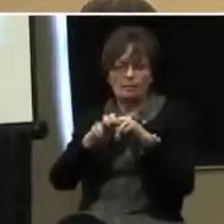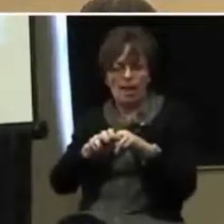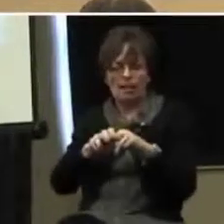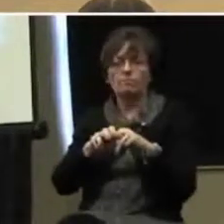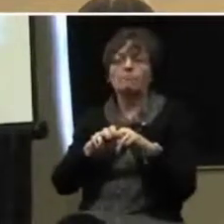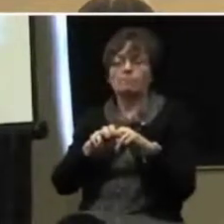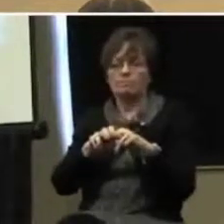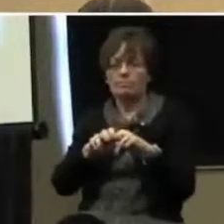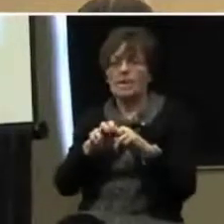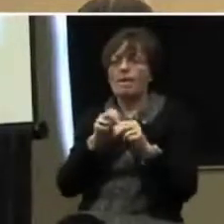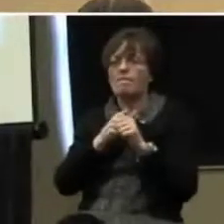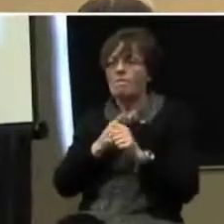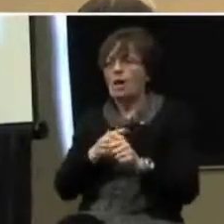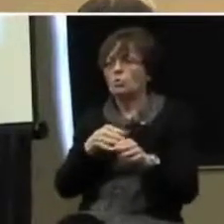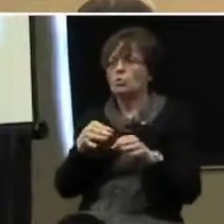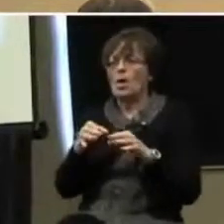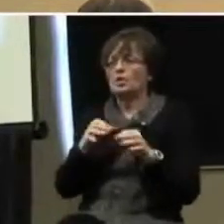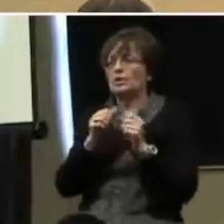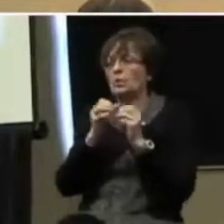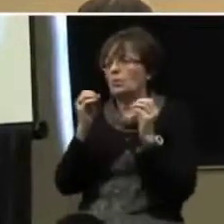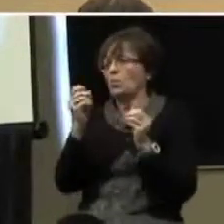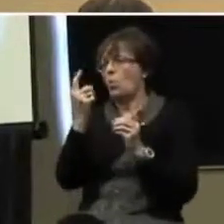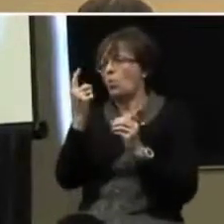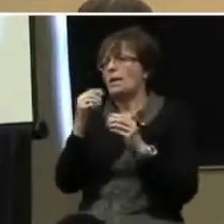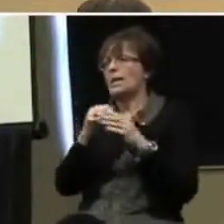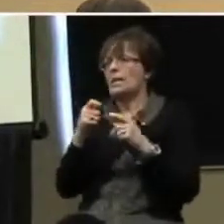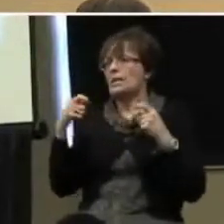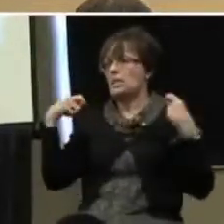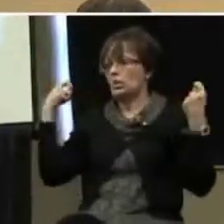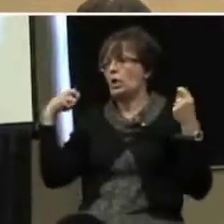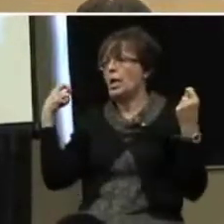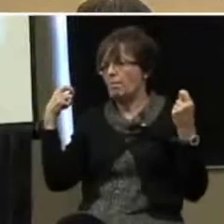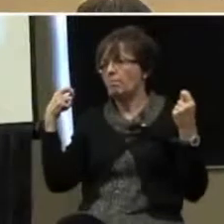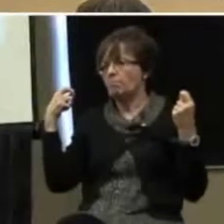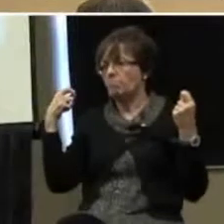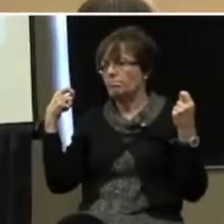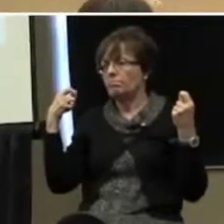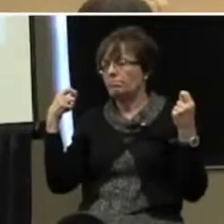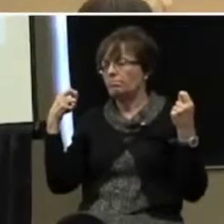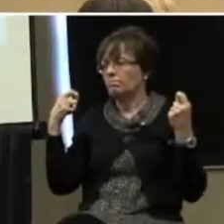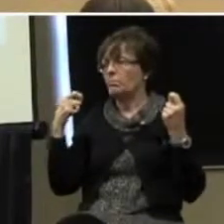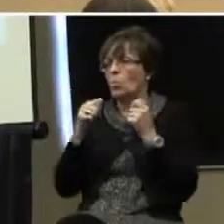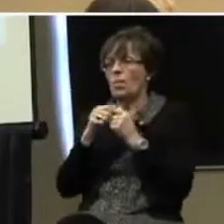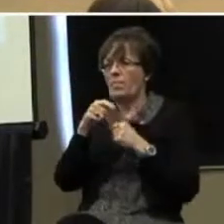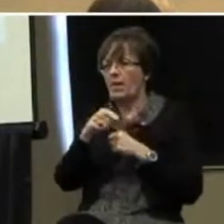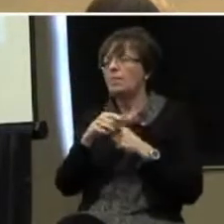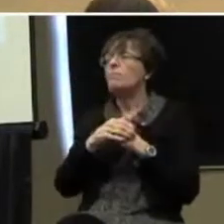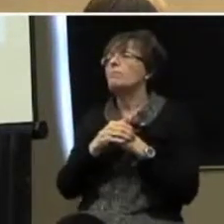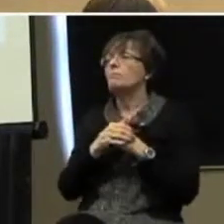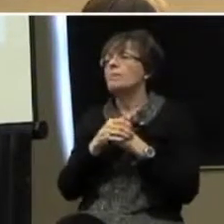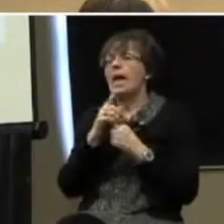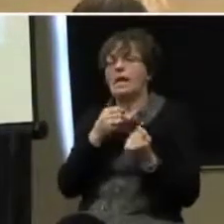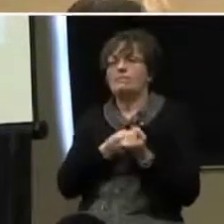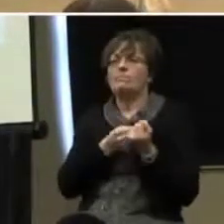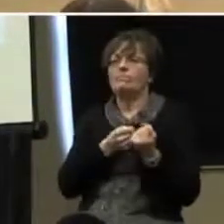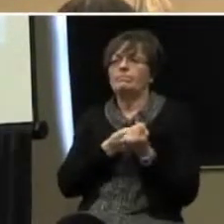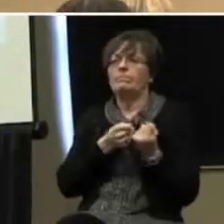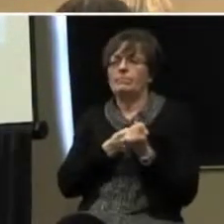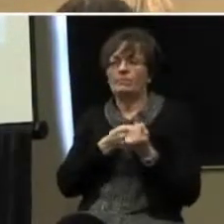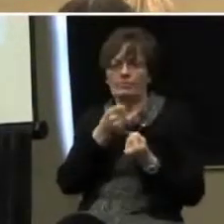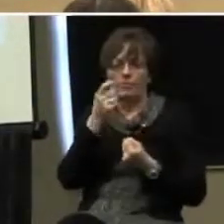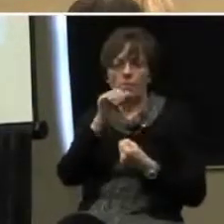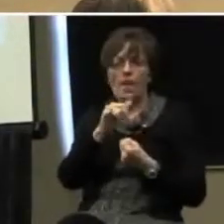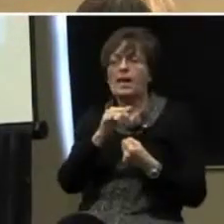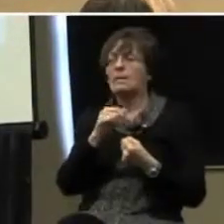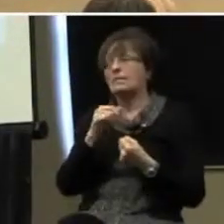going around the gym. the with him. Okay? And I would reinforce him for doing that.